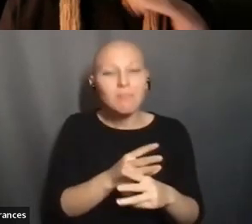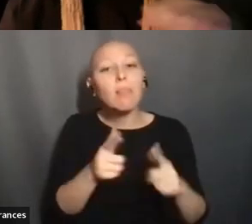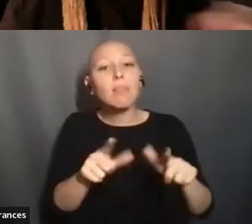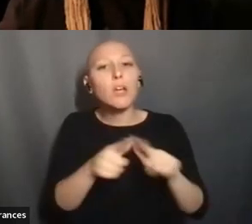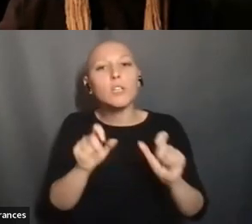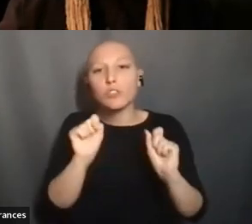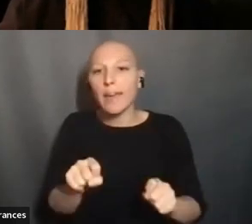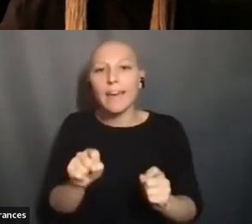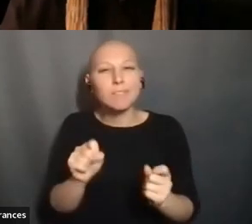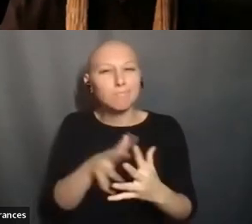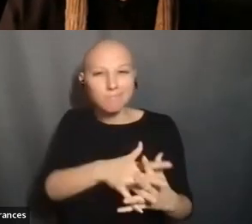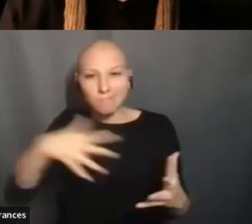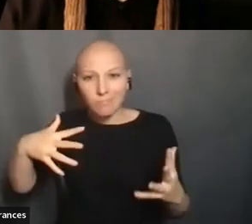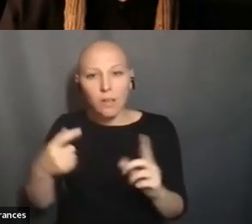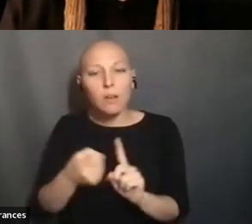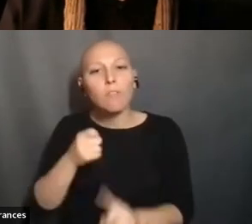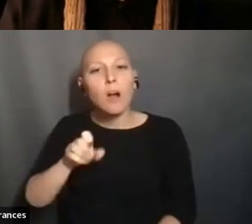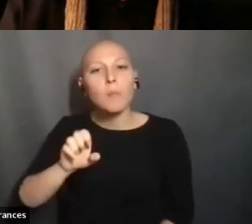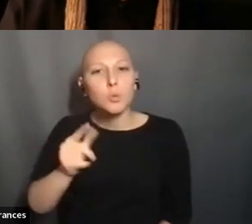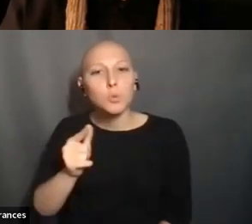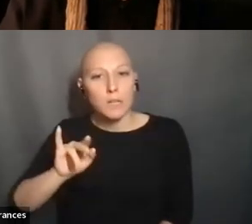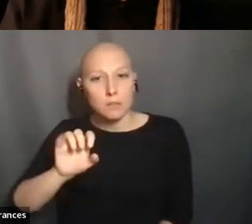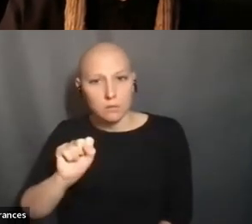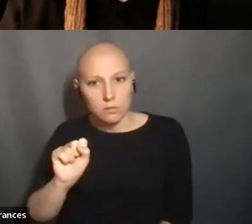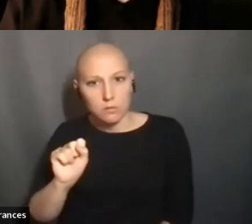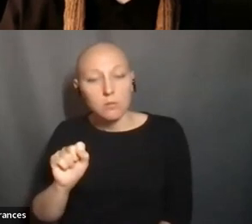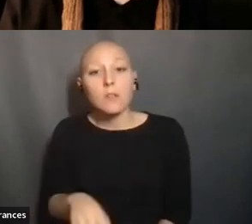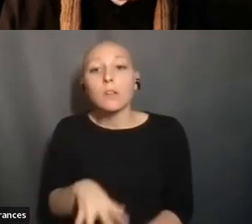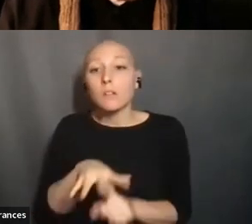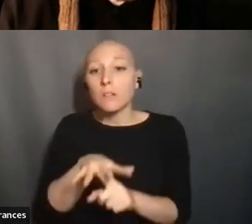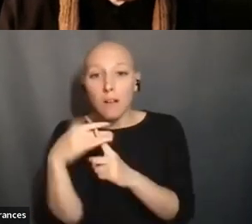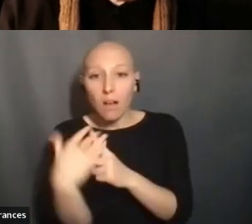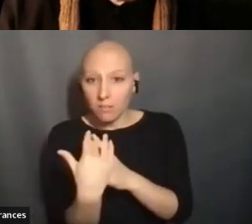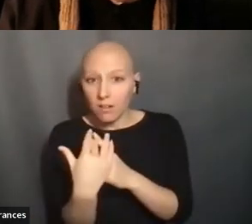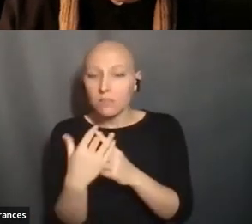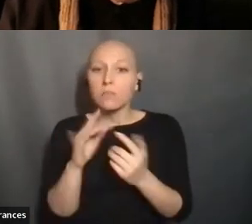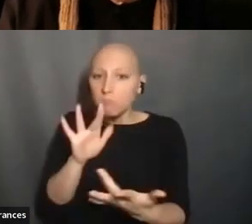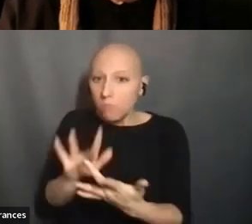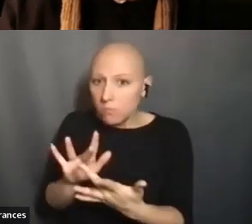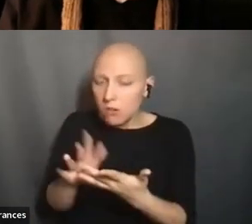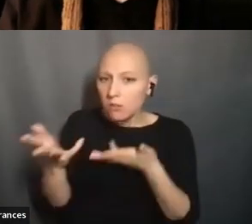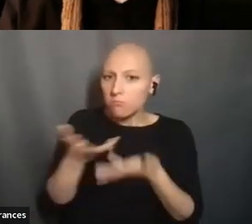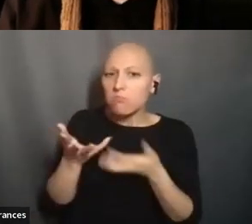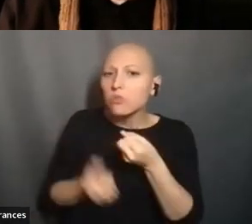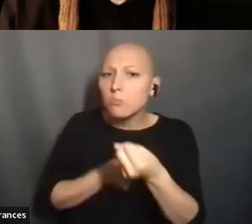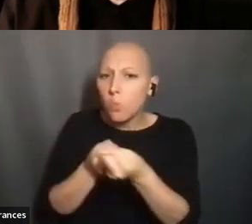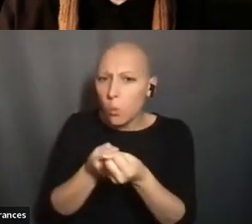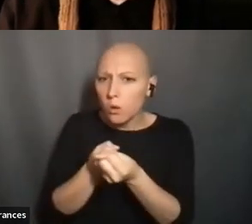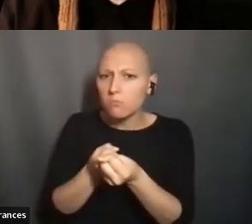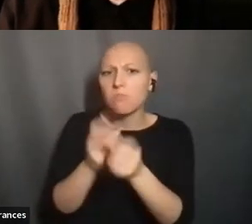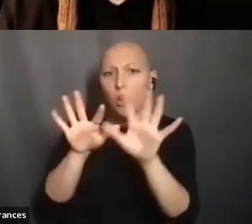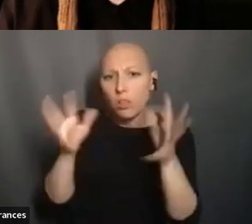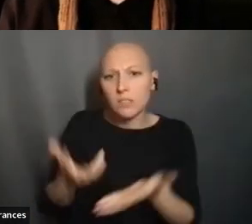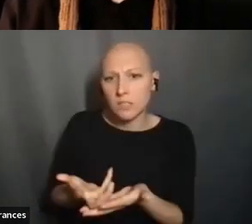THE POINT OF CONTACT COULD BE AS SUPPORTIVE AND AS HOLISTIC AS POSSIBLE. AND GOING BACK AND LOOKING AT THE